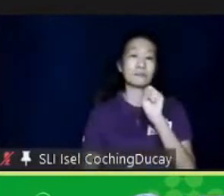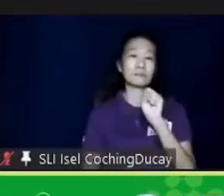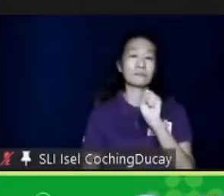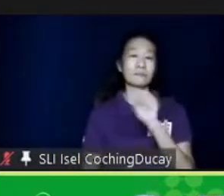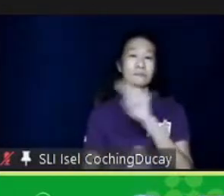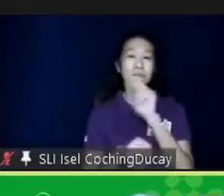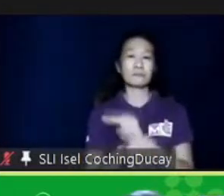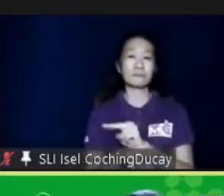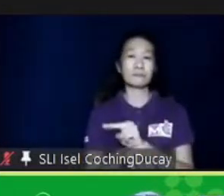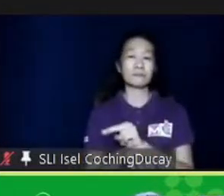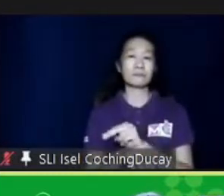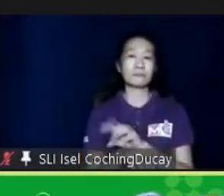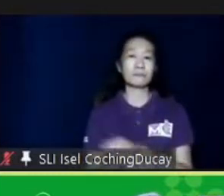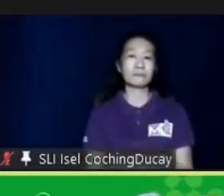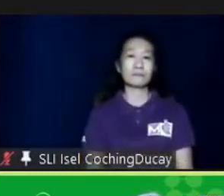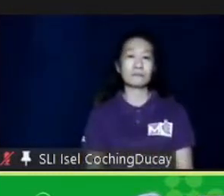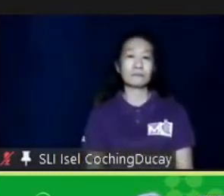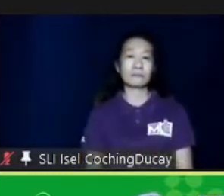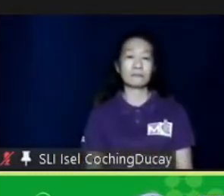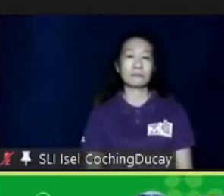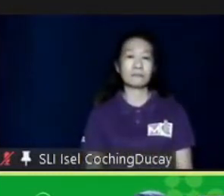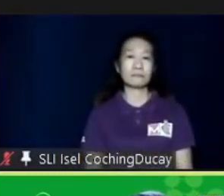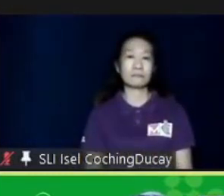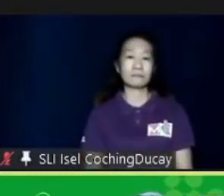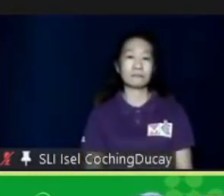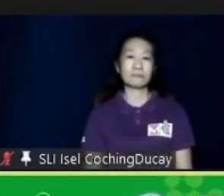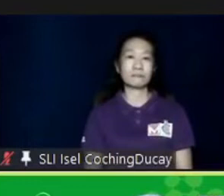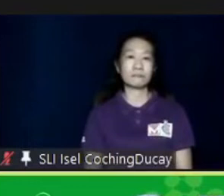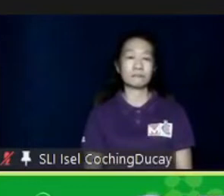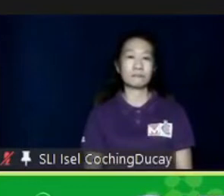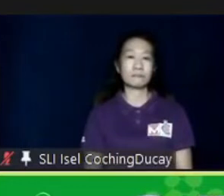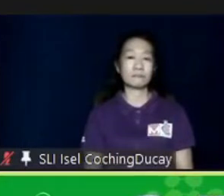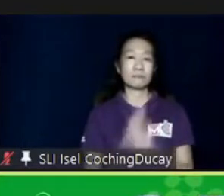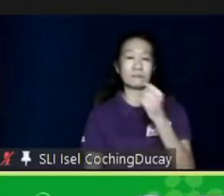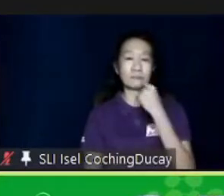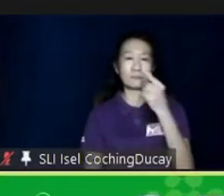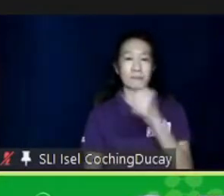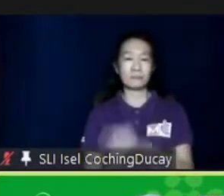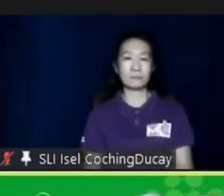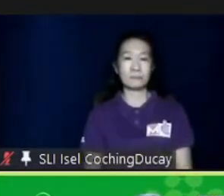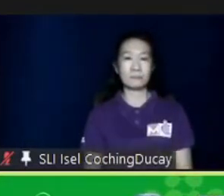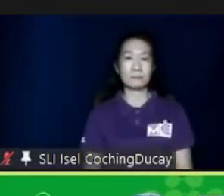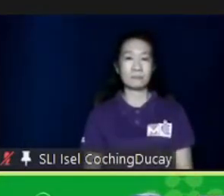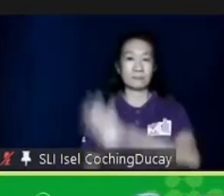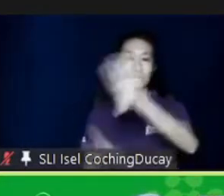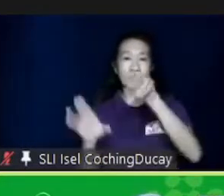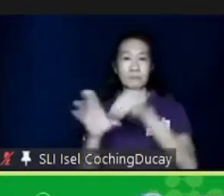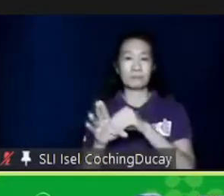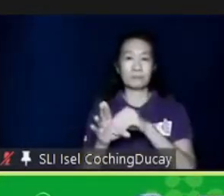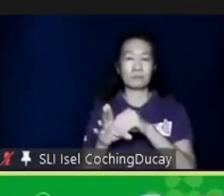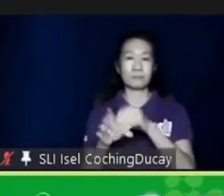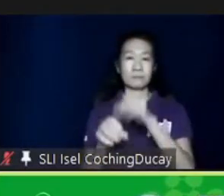Consumer Attitudes. And what they're saying is, inclusive employment